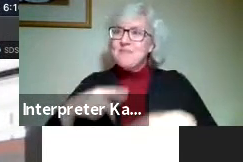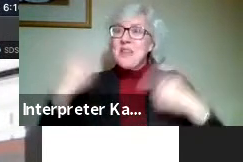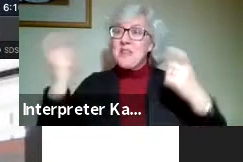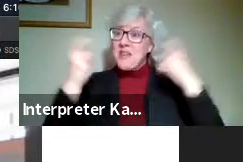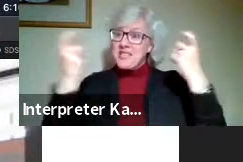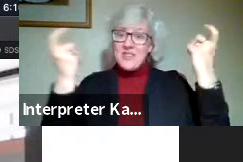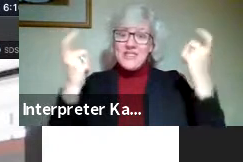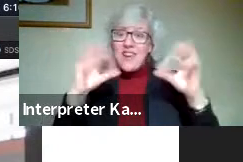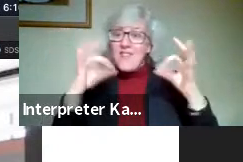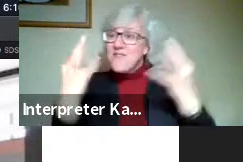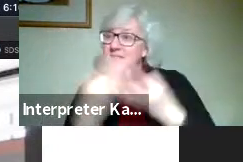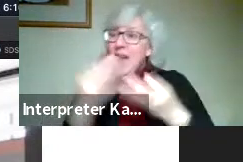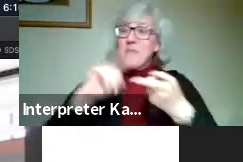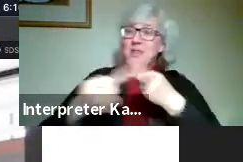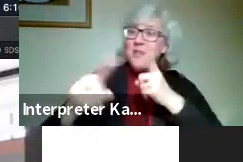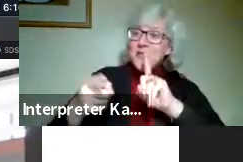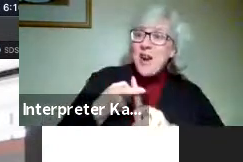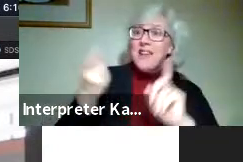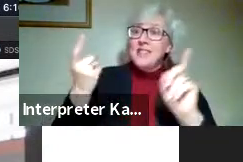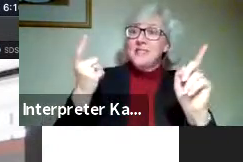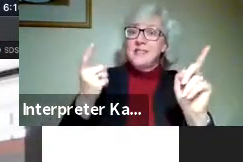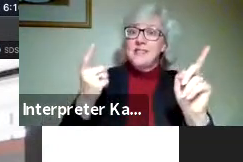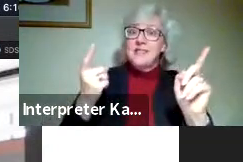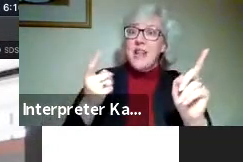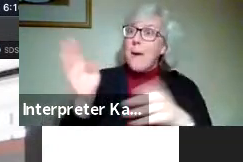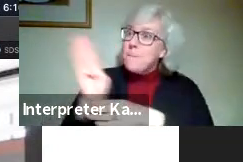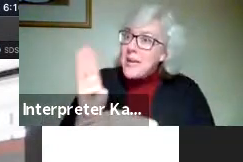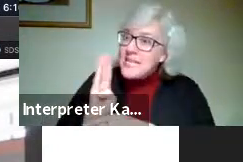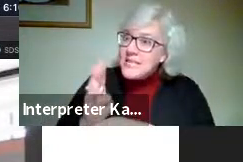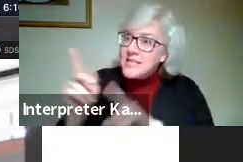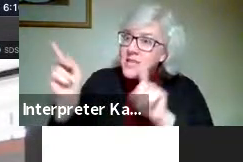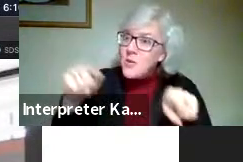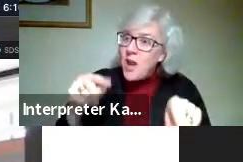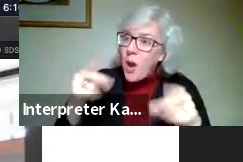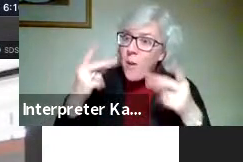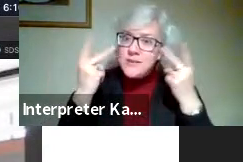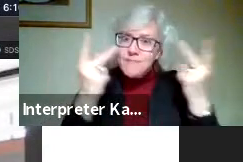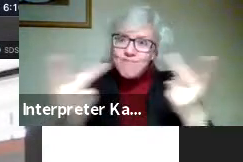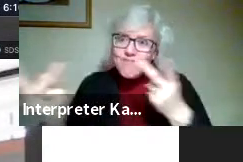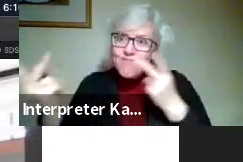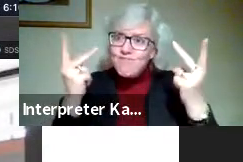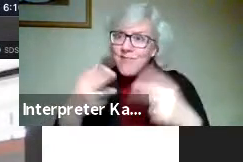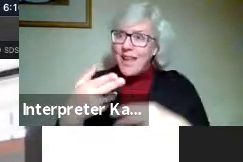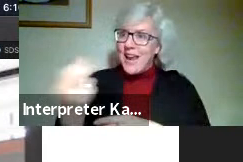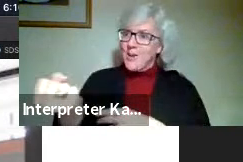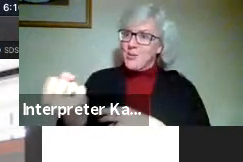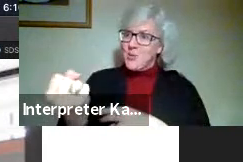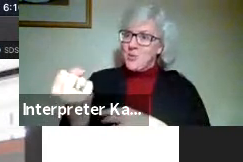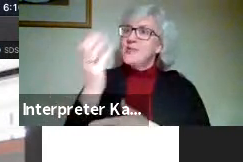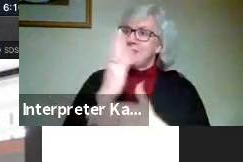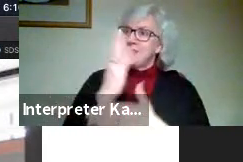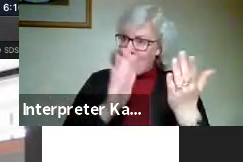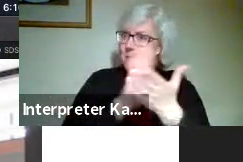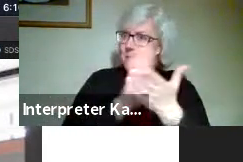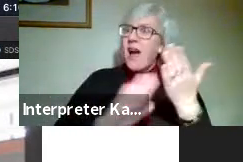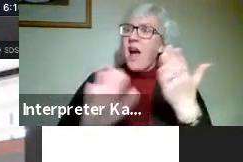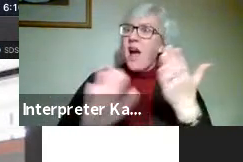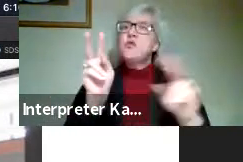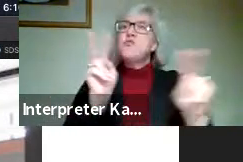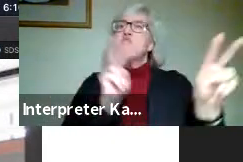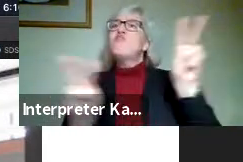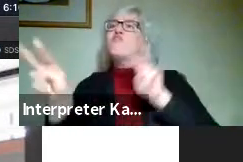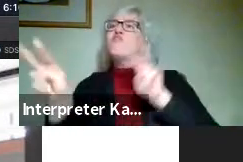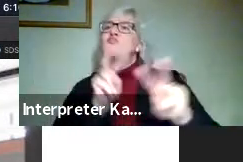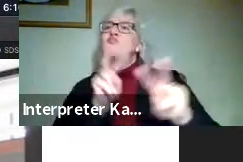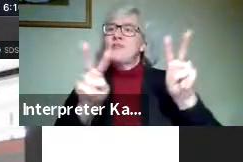that family and friends and actually businesses would come to, as well as high schools and some of the other colleges, to kind of